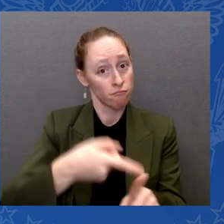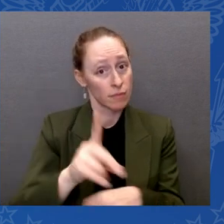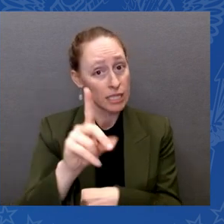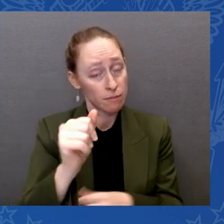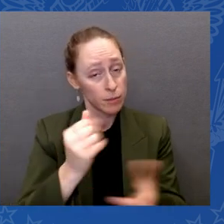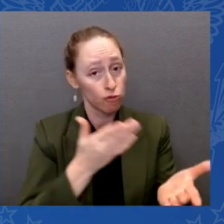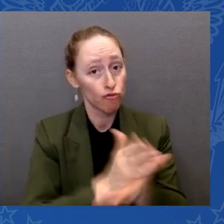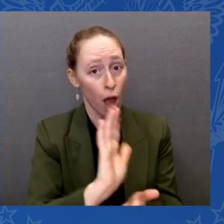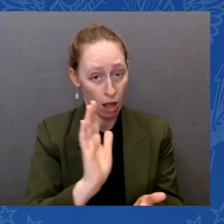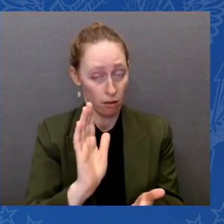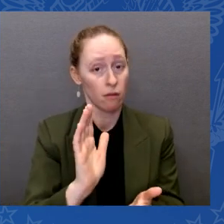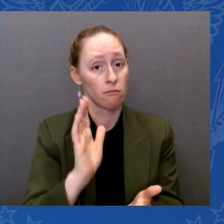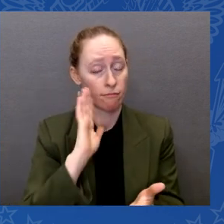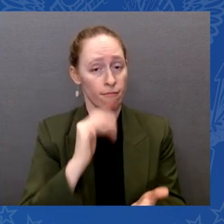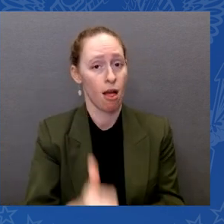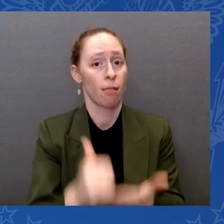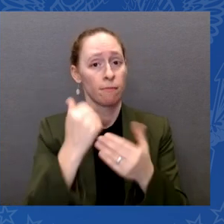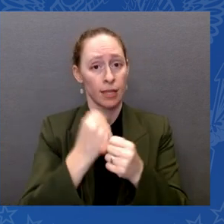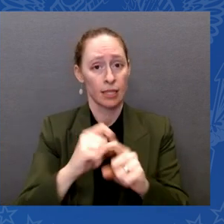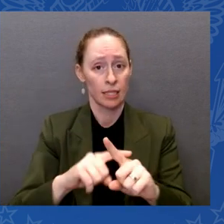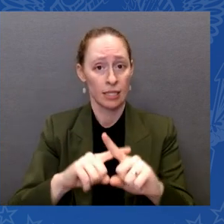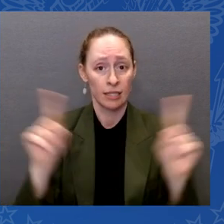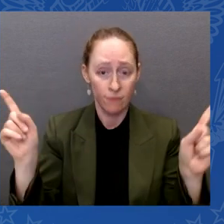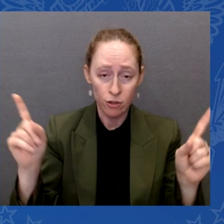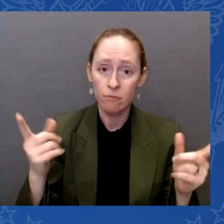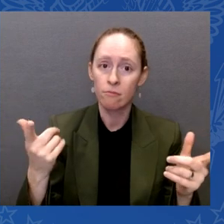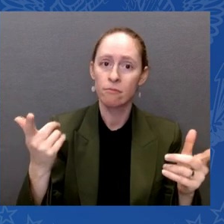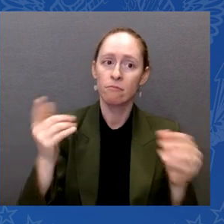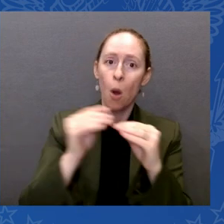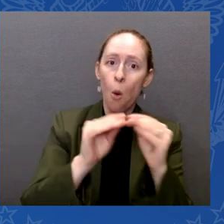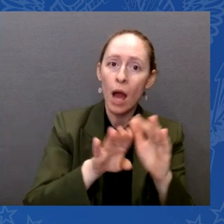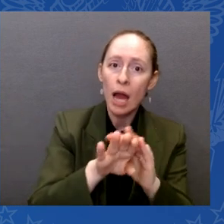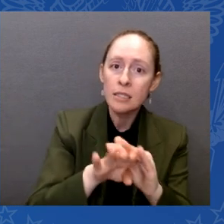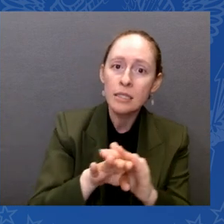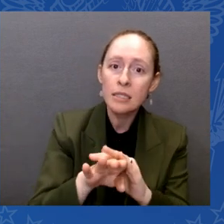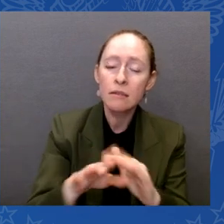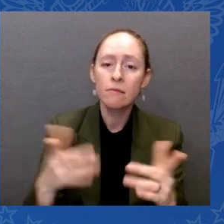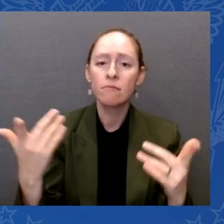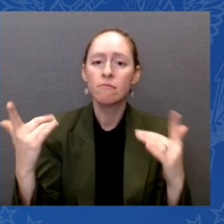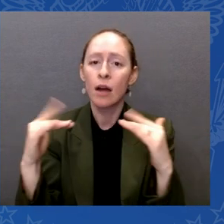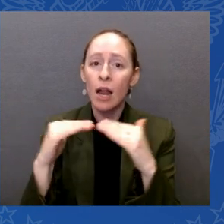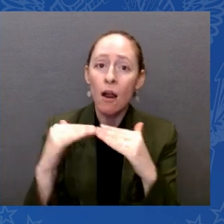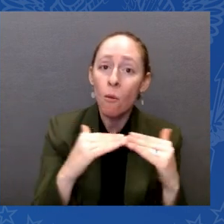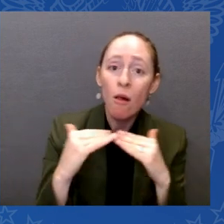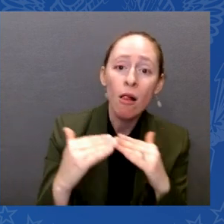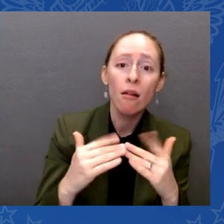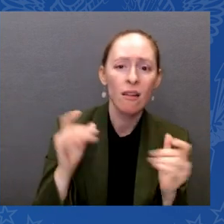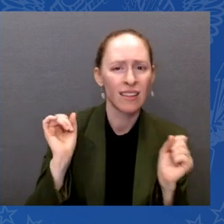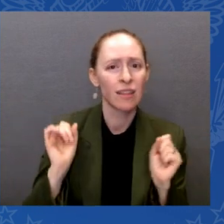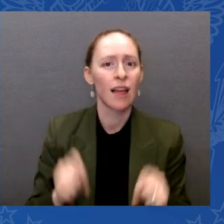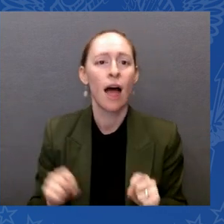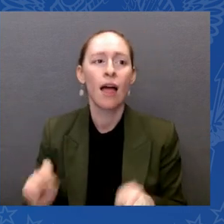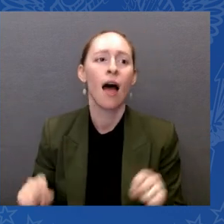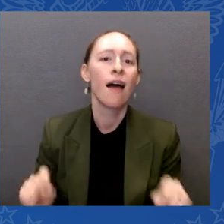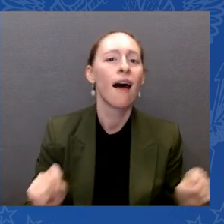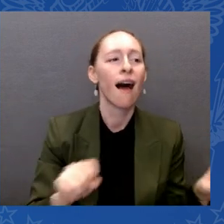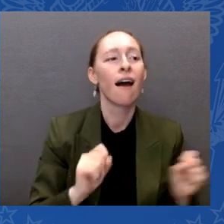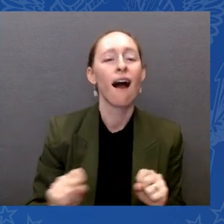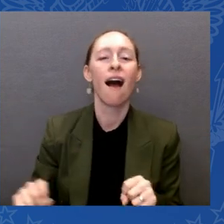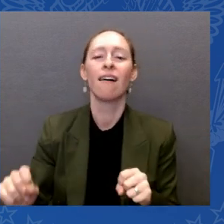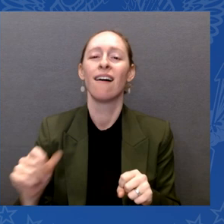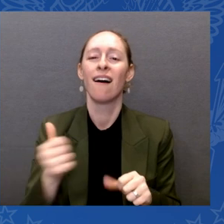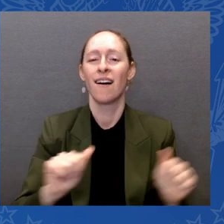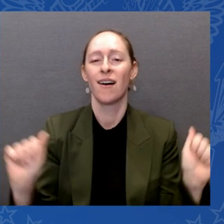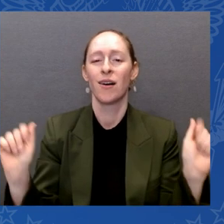to promoting equity and inclusion around the world. All this is important progress, but the